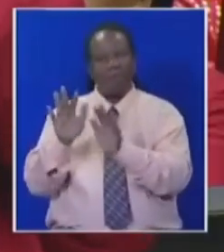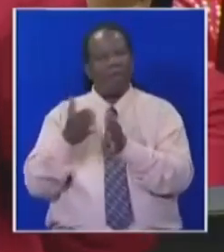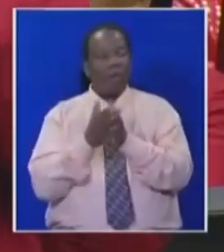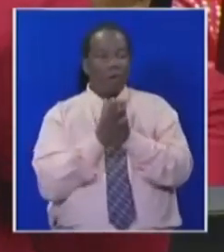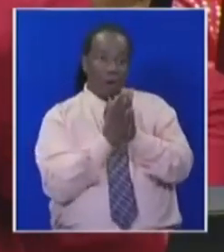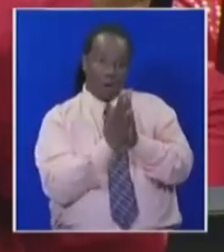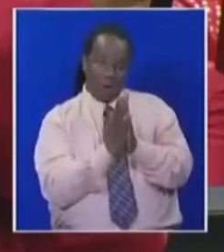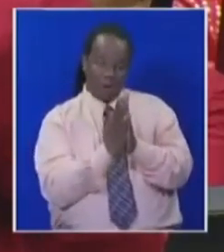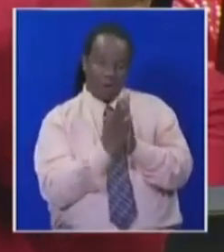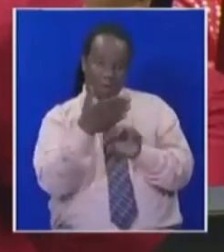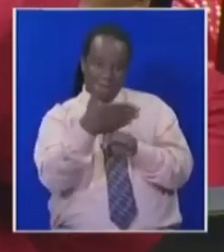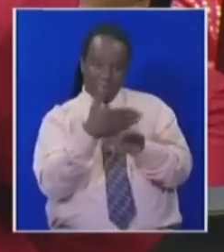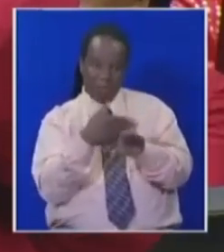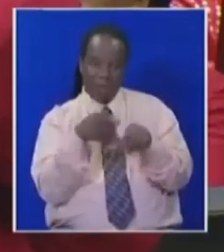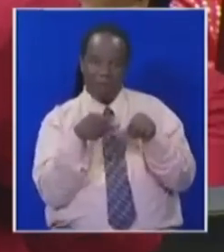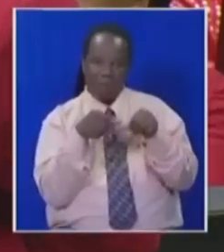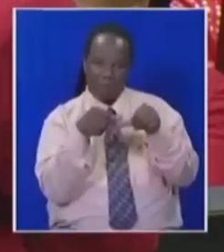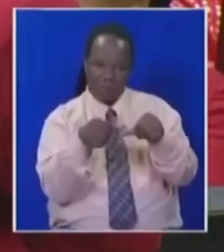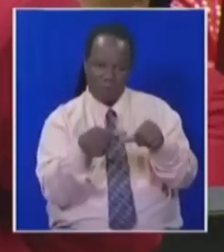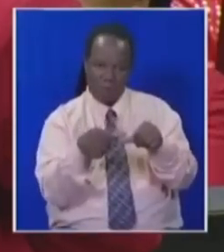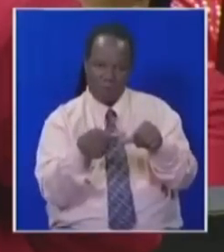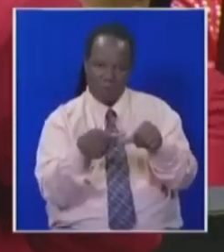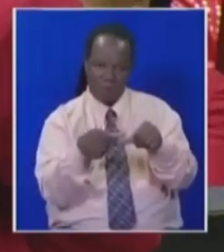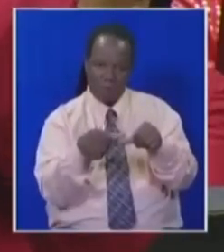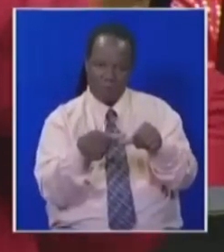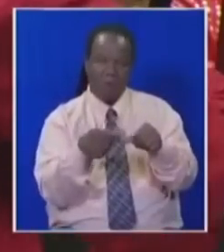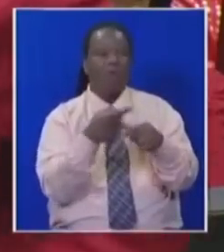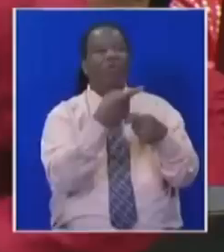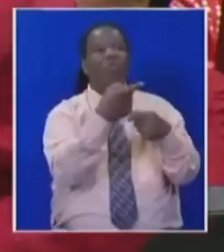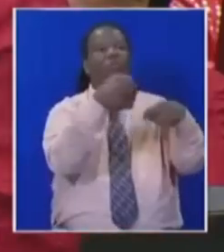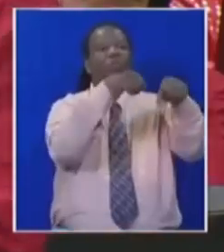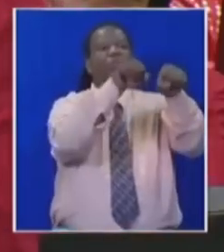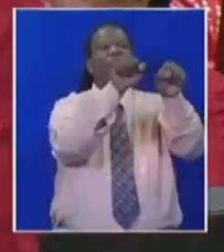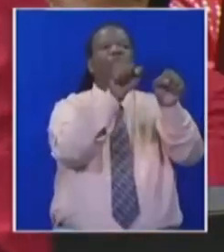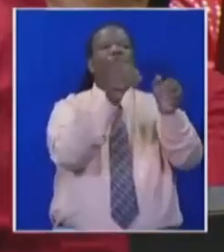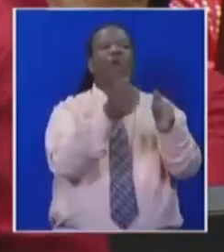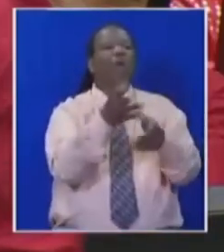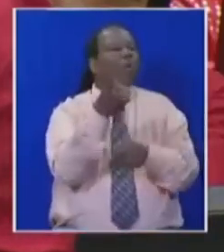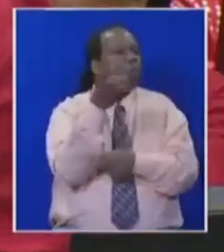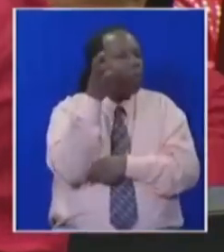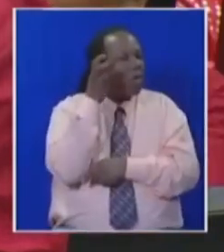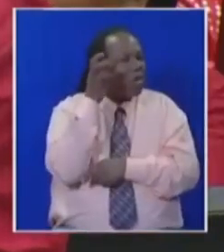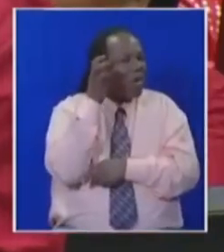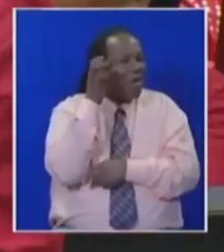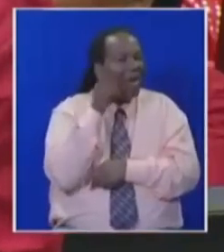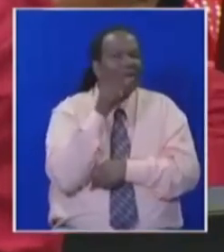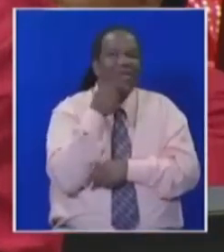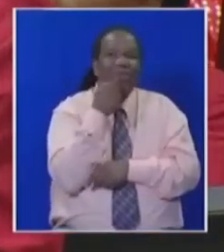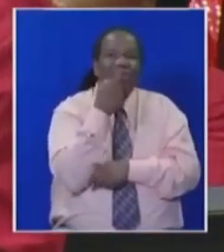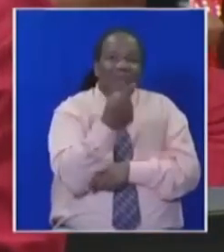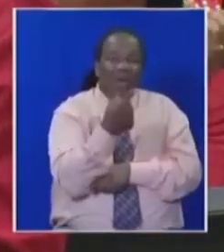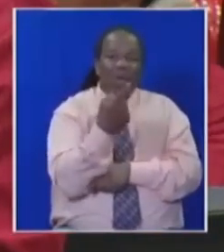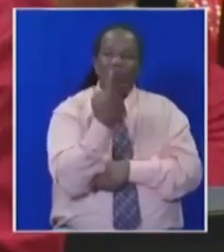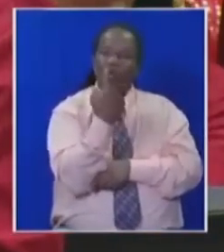proceed you had said from the chair there that you are going to unit literally alone